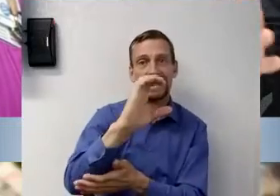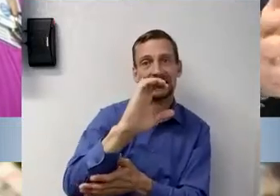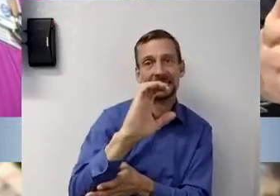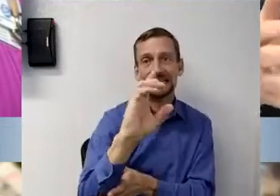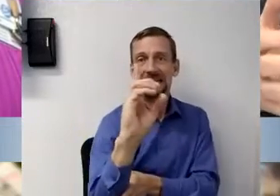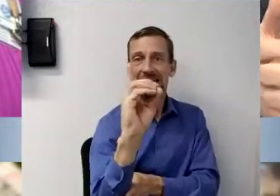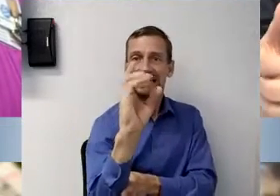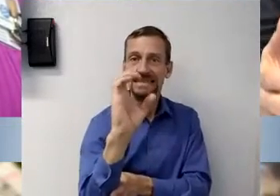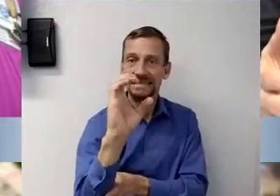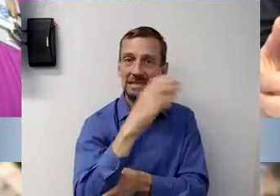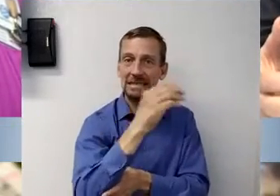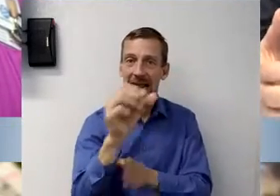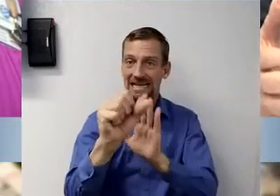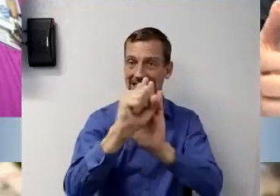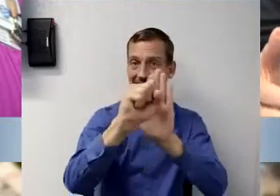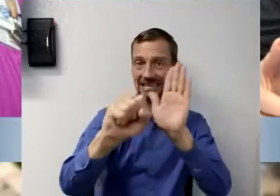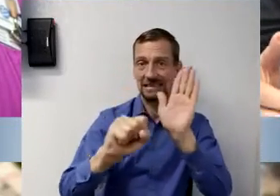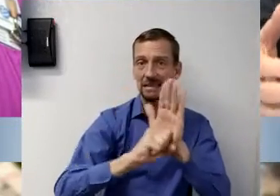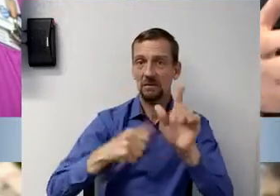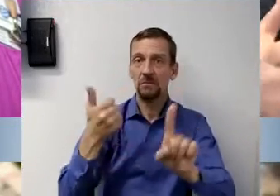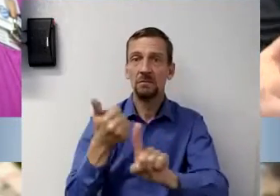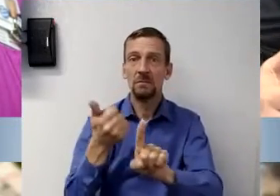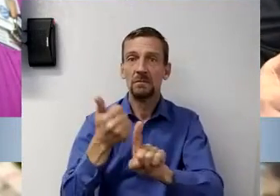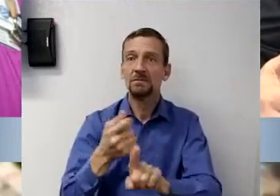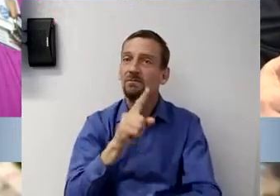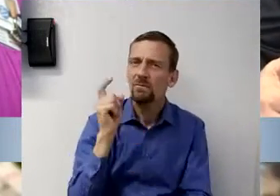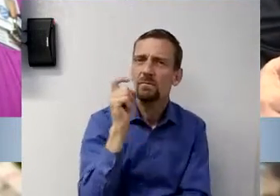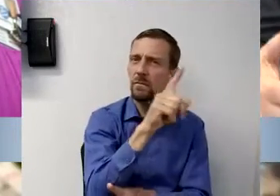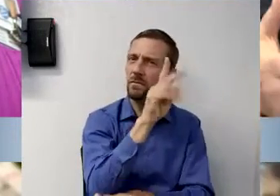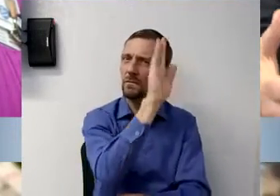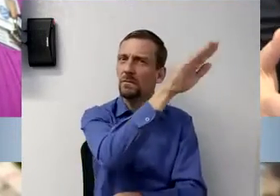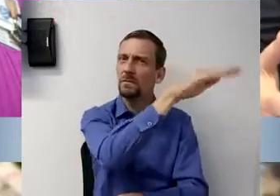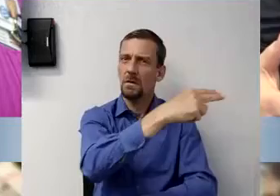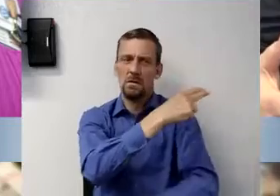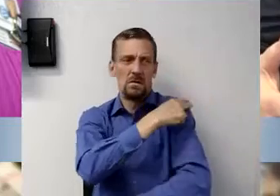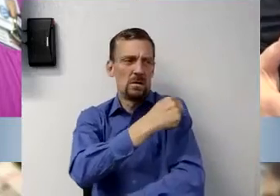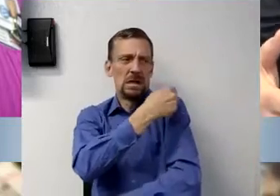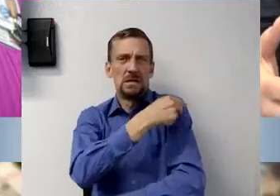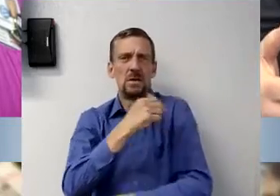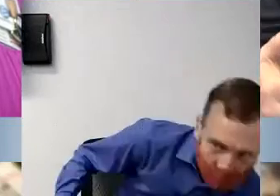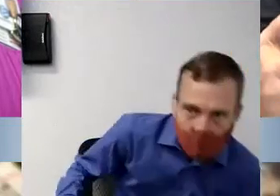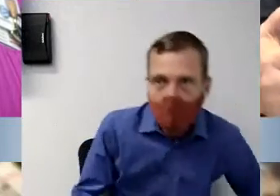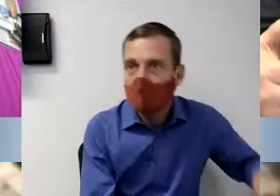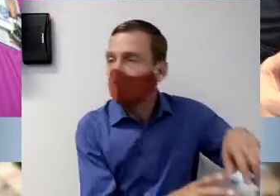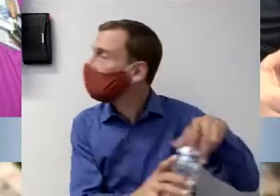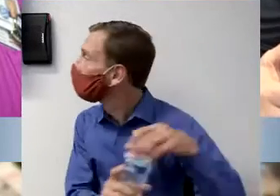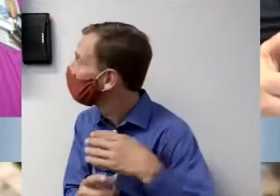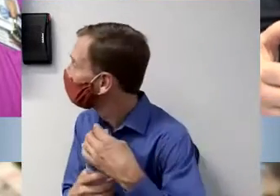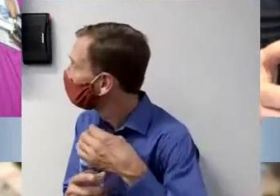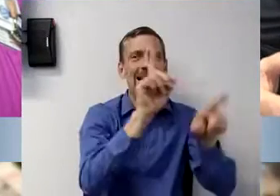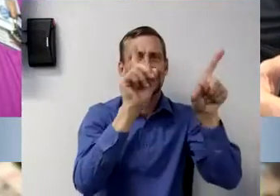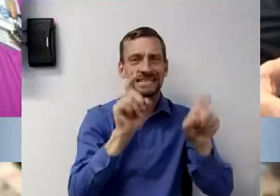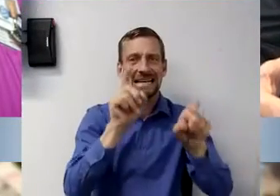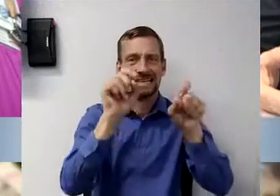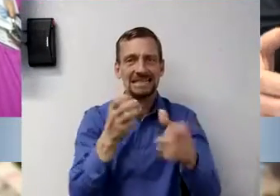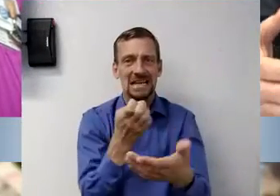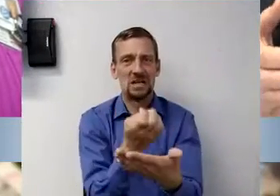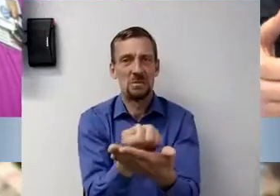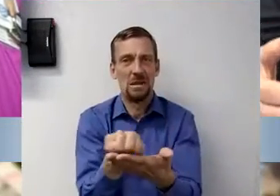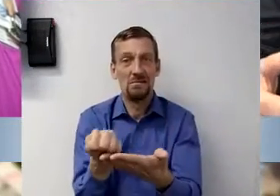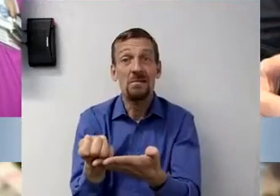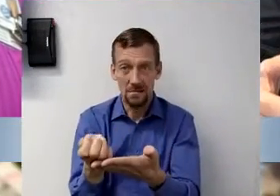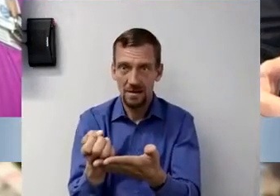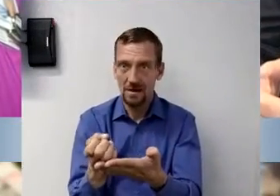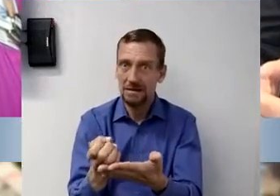the state are asking hospitals to reserve their testing supplies, which continue to be